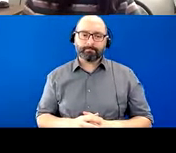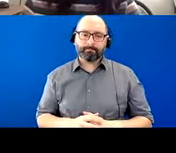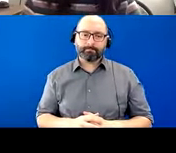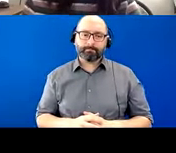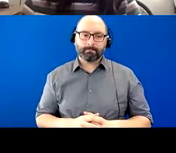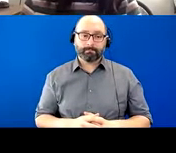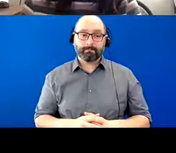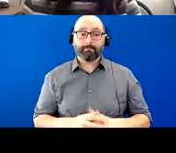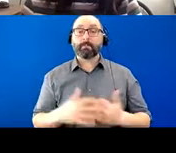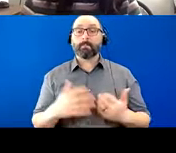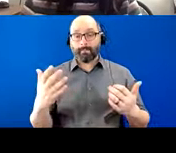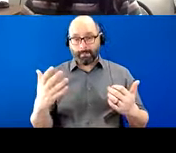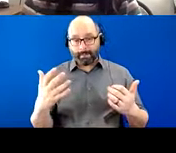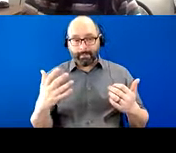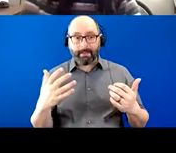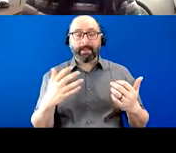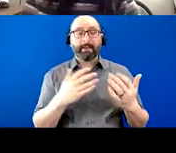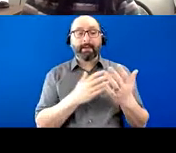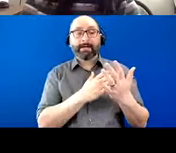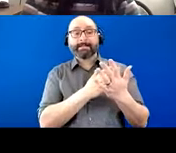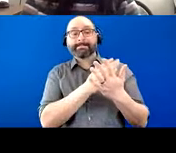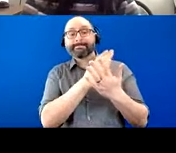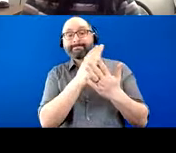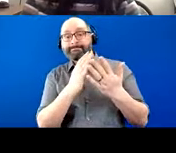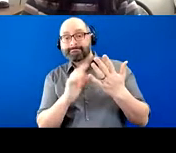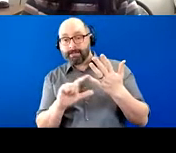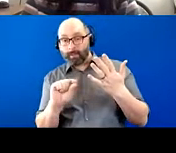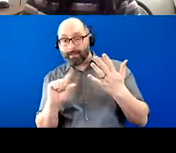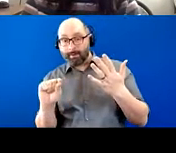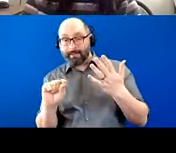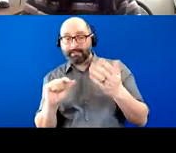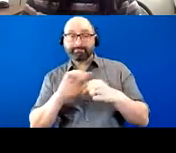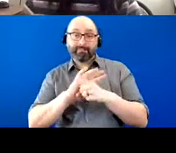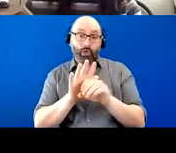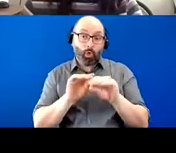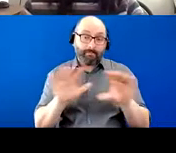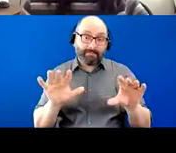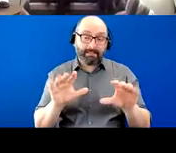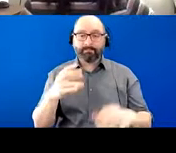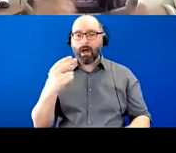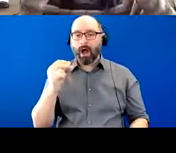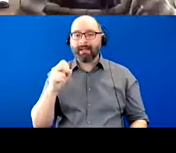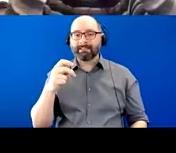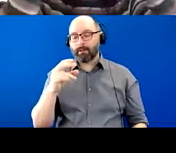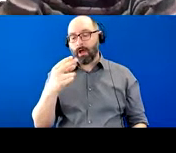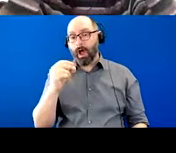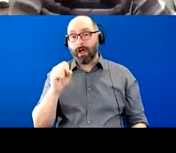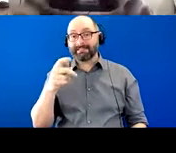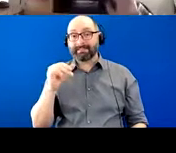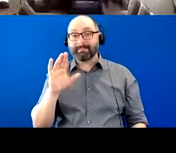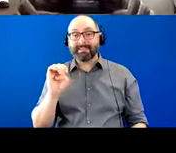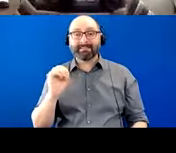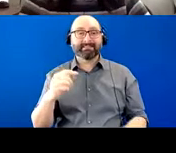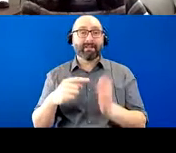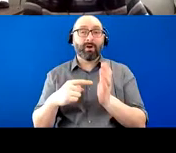So, um, as we head towards kind of, uh, 2020, um, with COVID, you know, hospice was only able to come out once every two